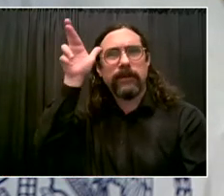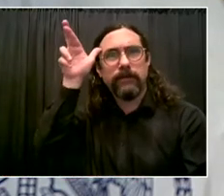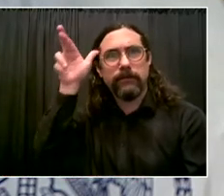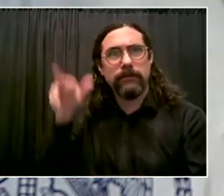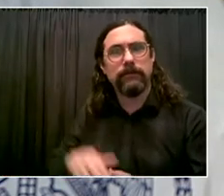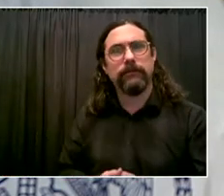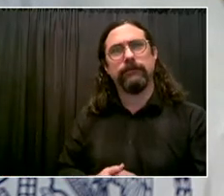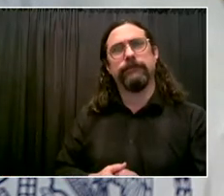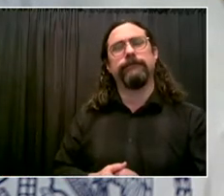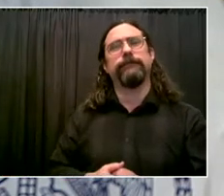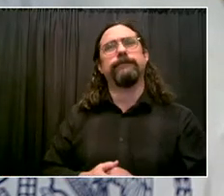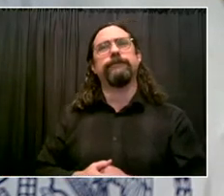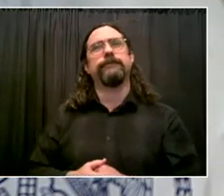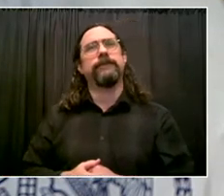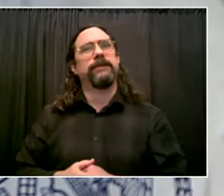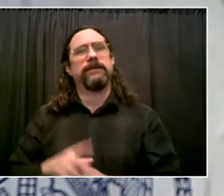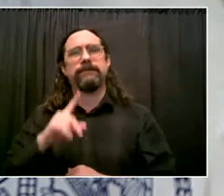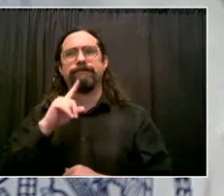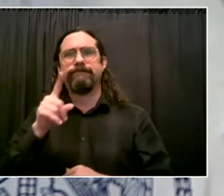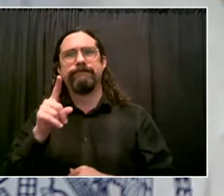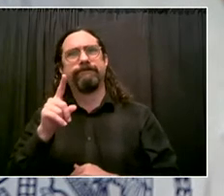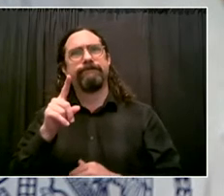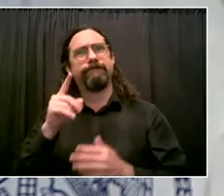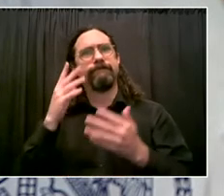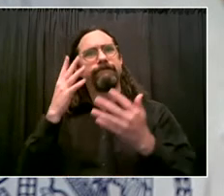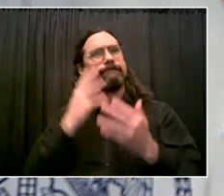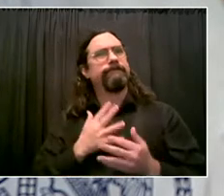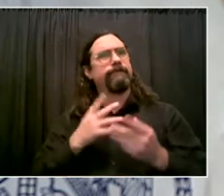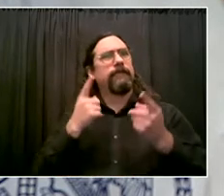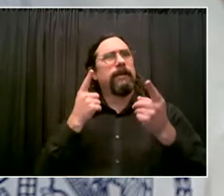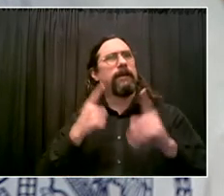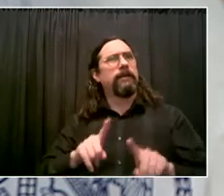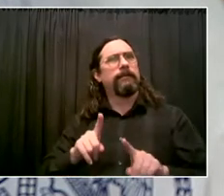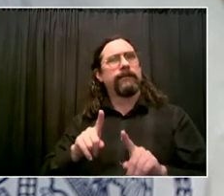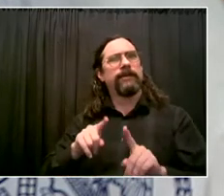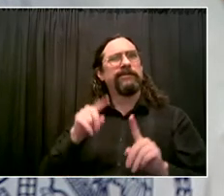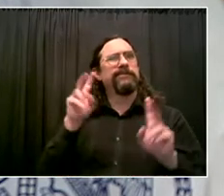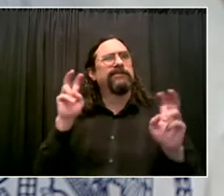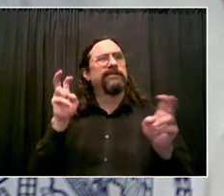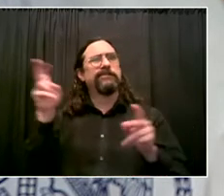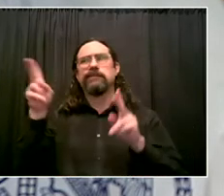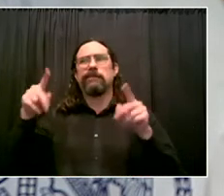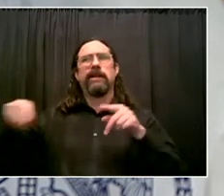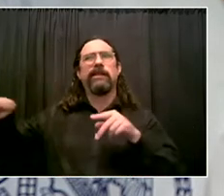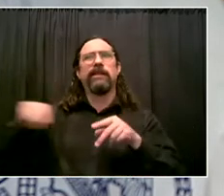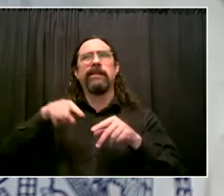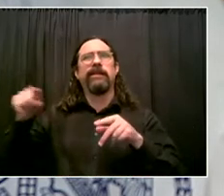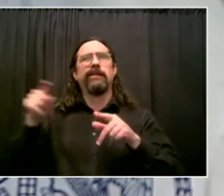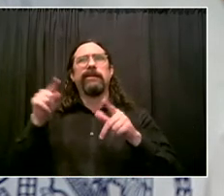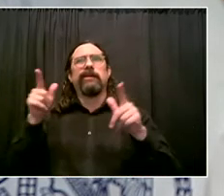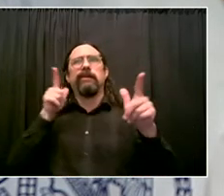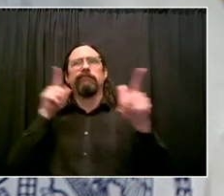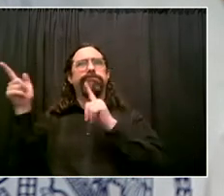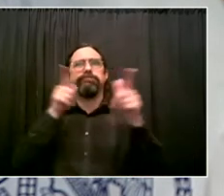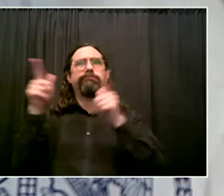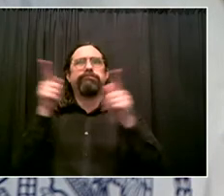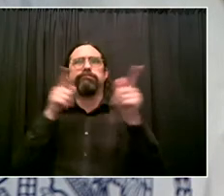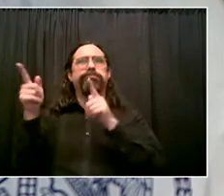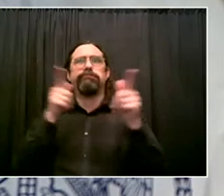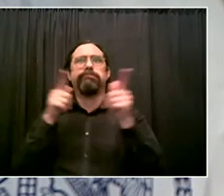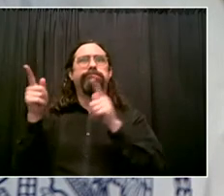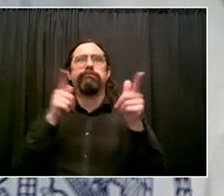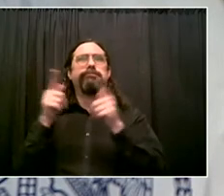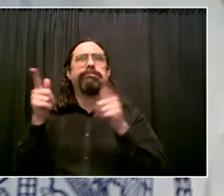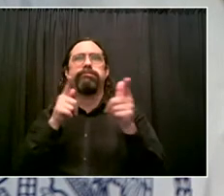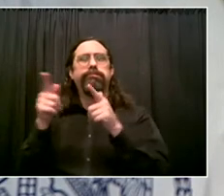into a home. The pain that Justin's parents are feeling right now,